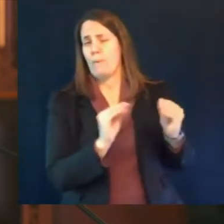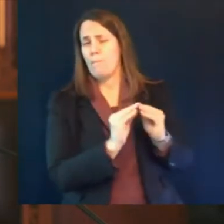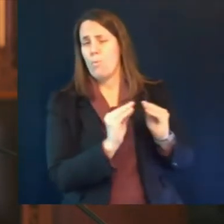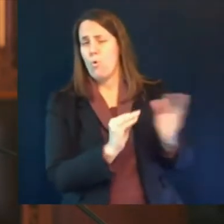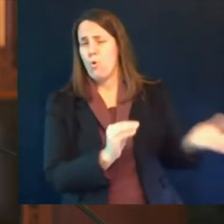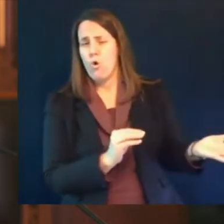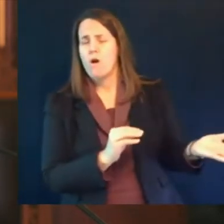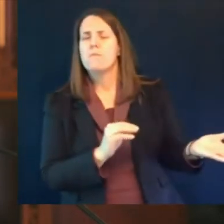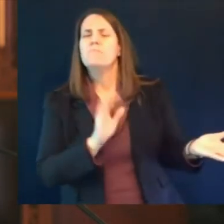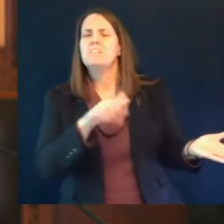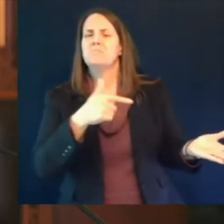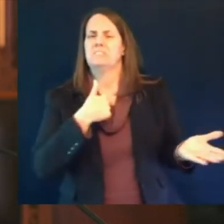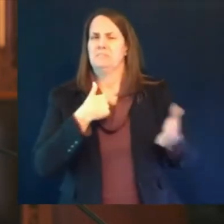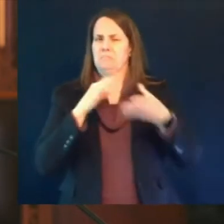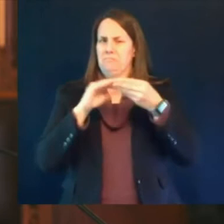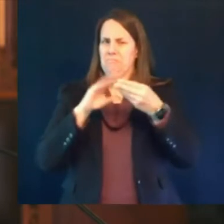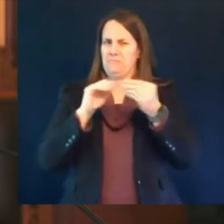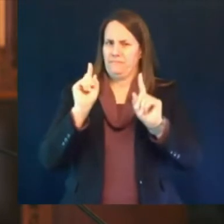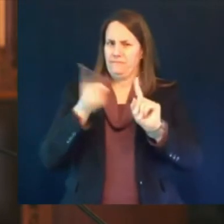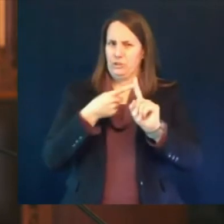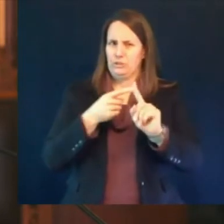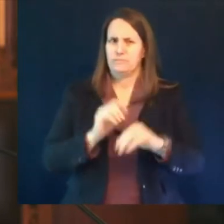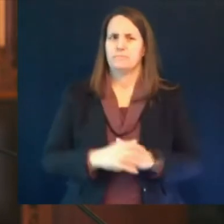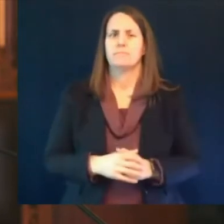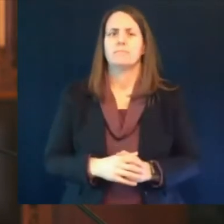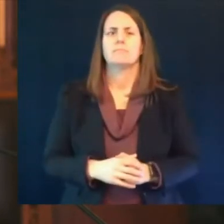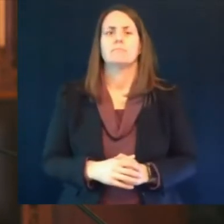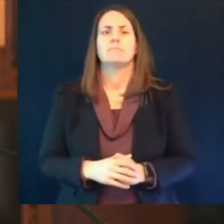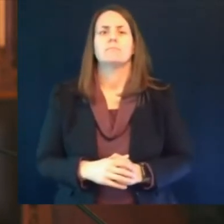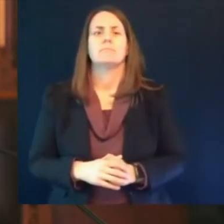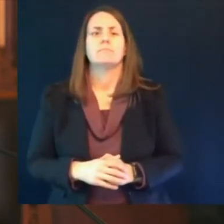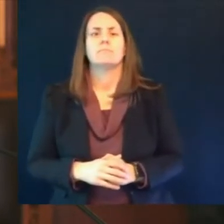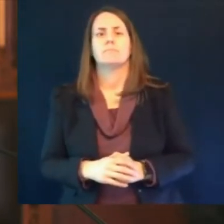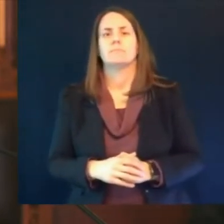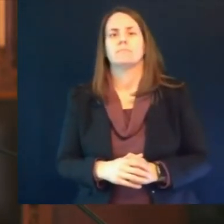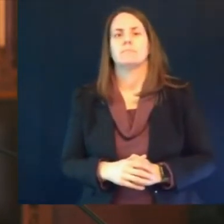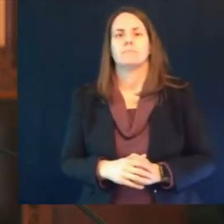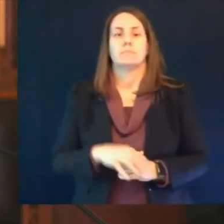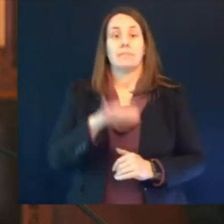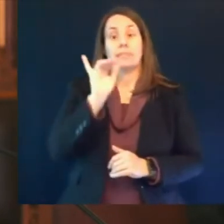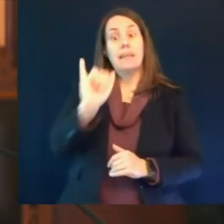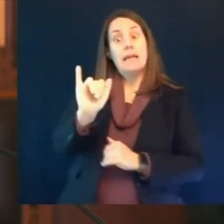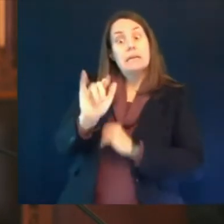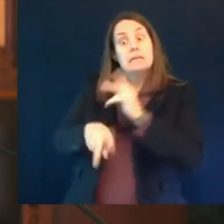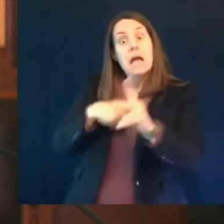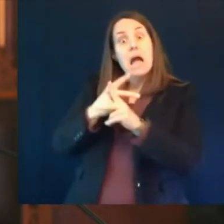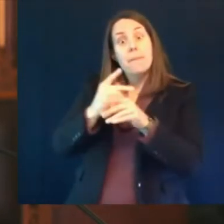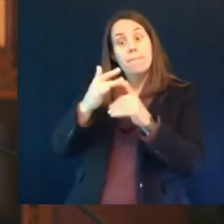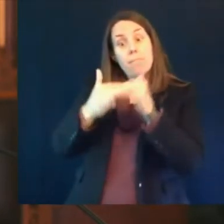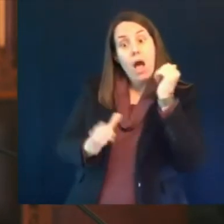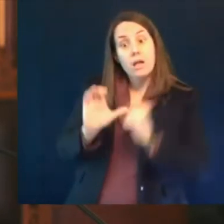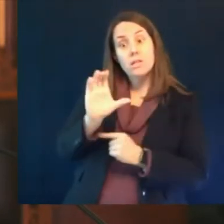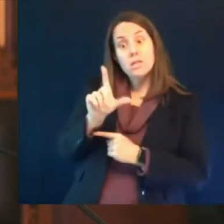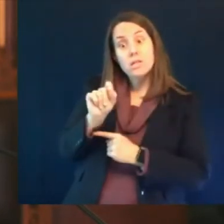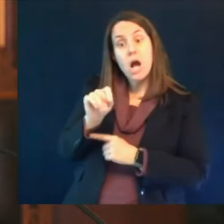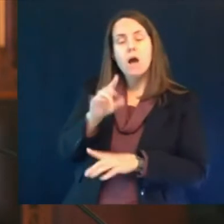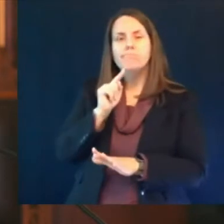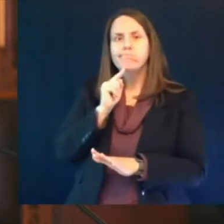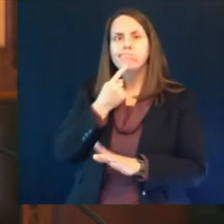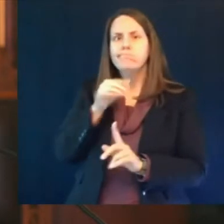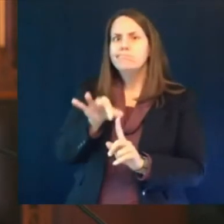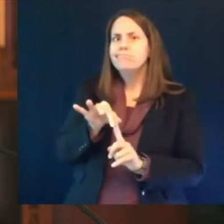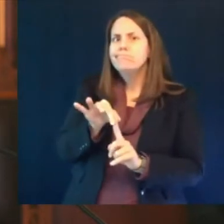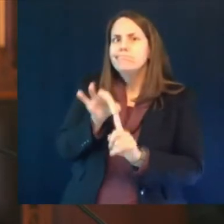and so the treatment for it is actually almost exactly the opposite of what most treatment is for blood